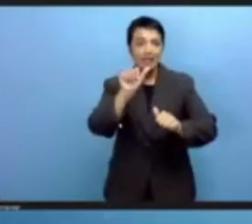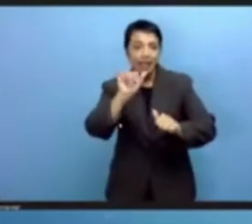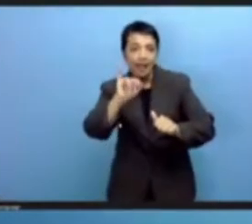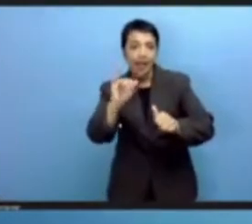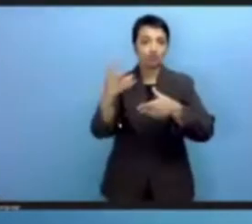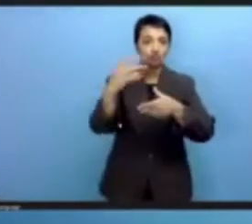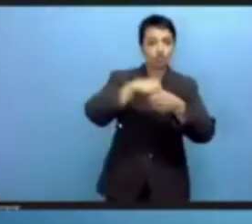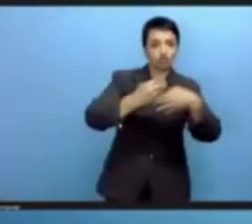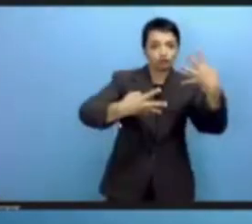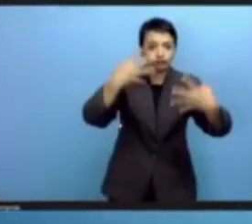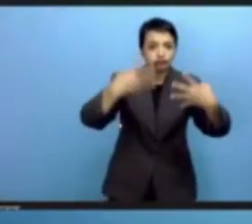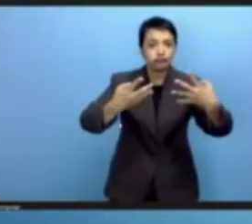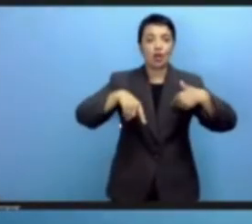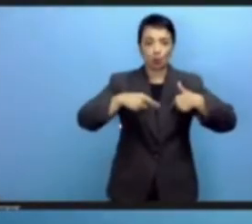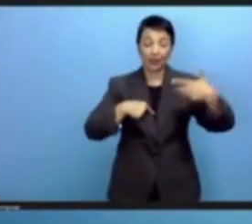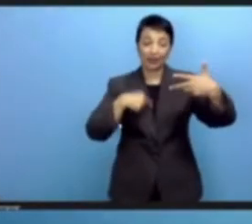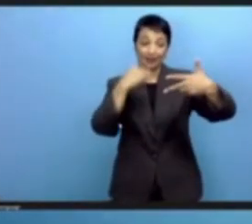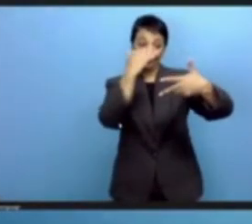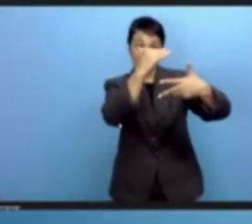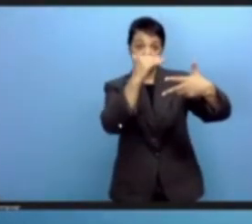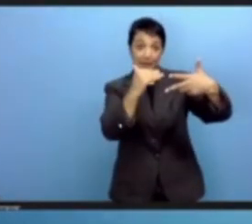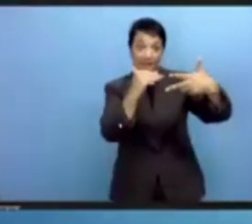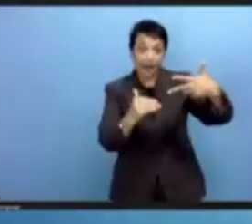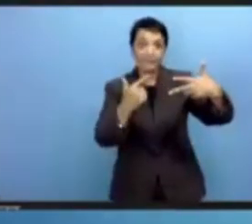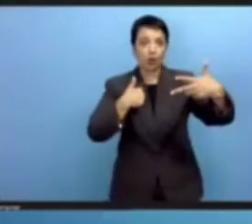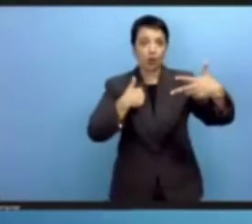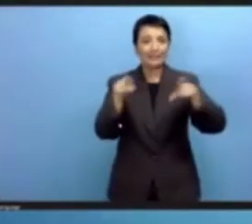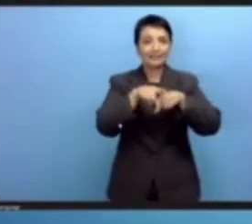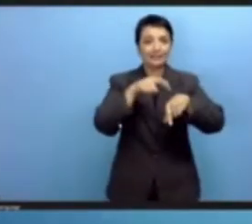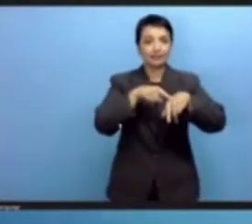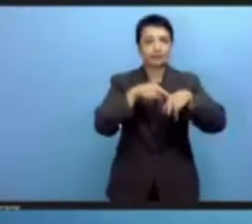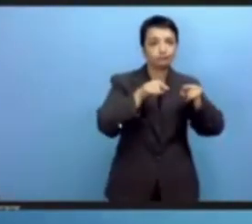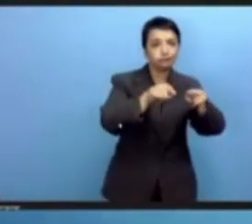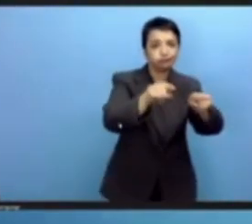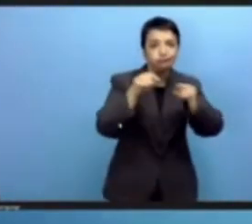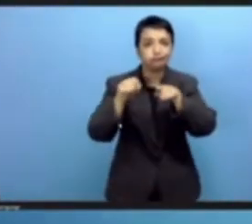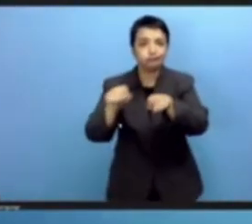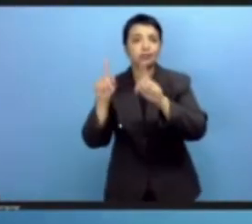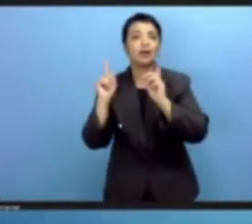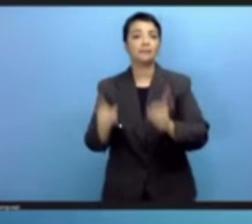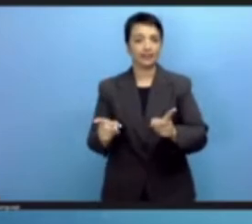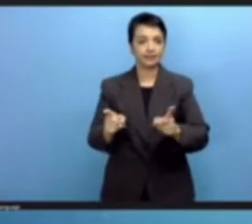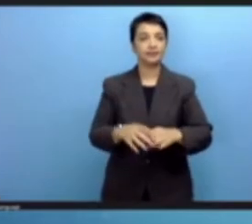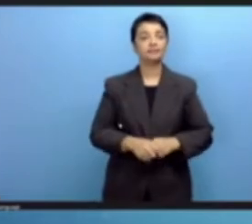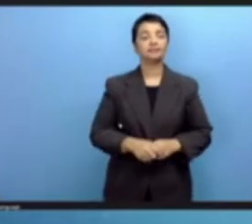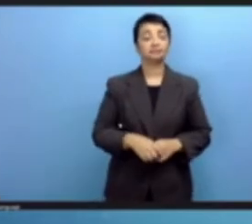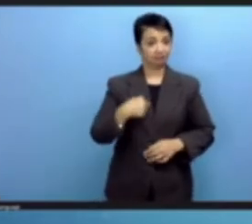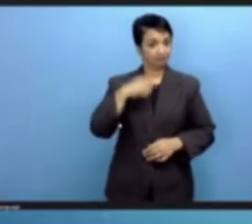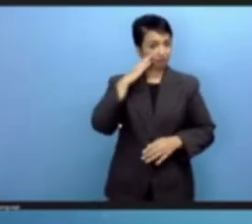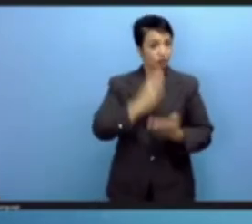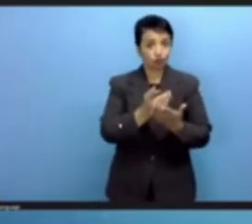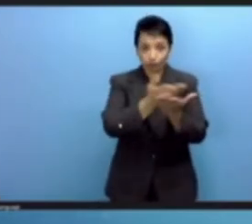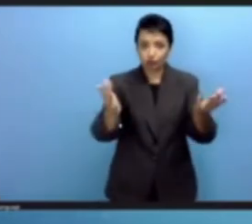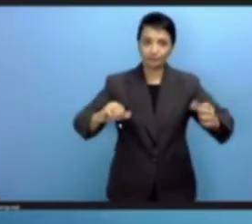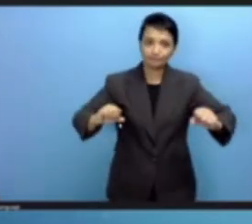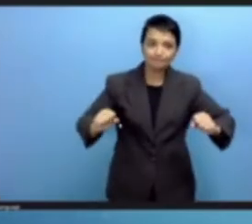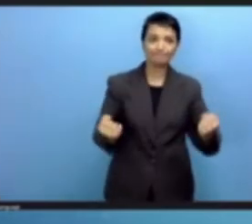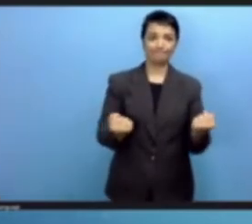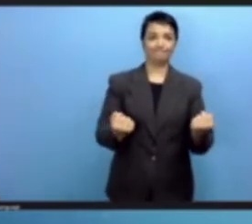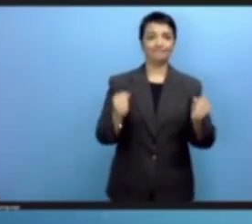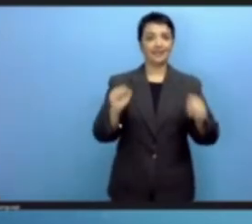the same time. And I'm sure you will be up to the task and this forum, this community